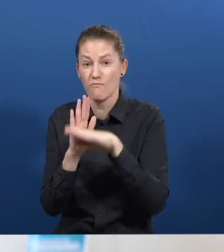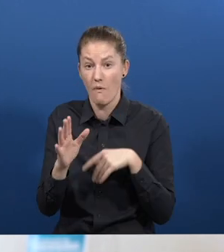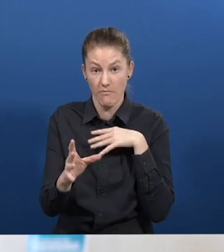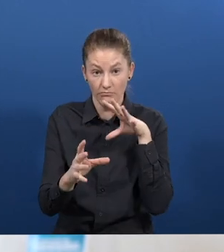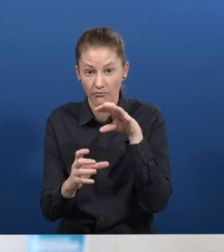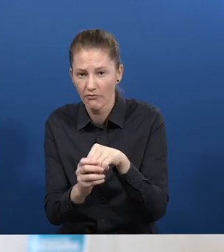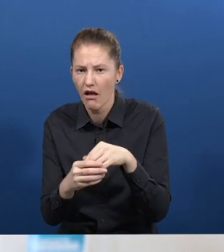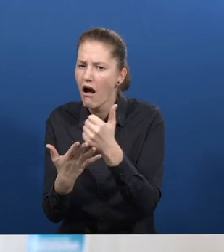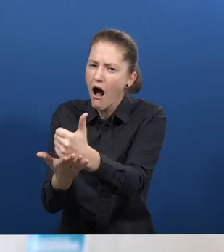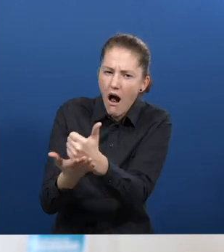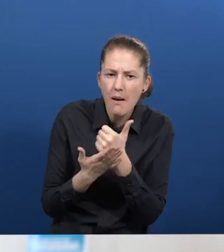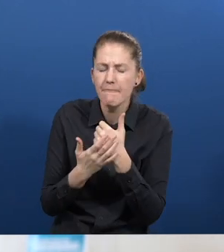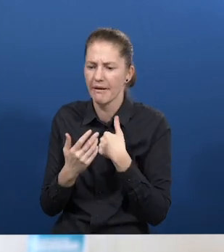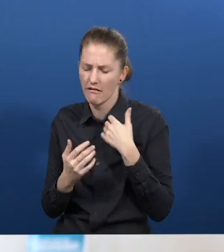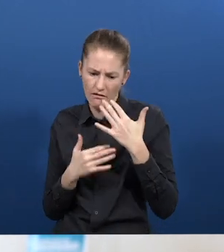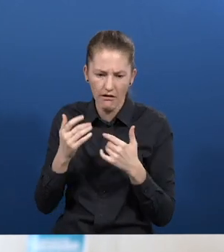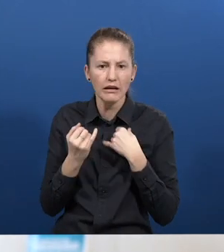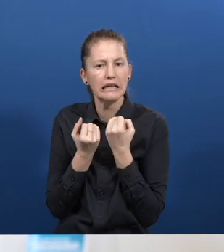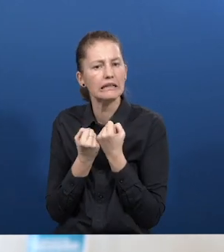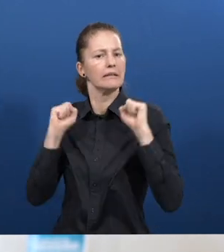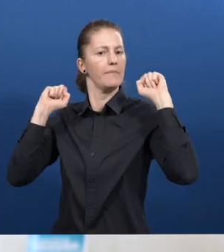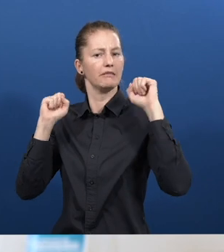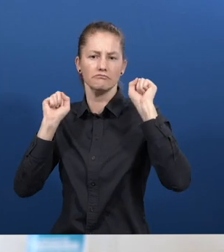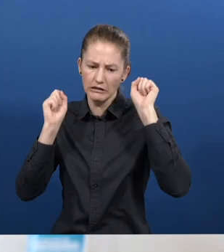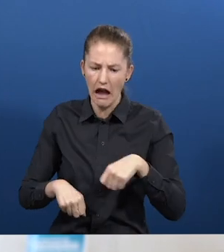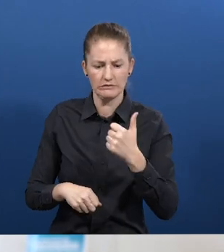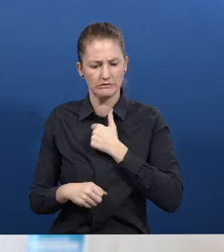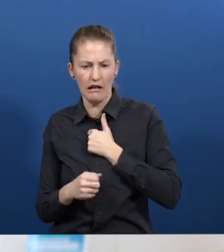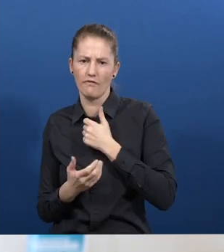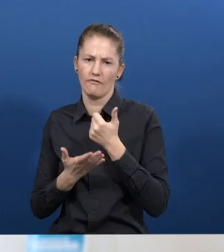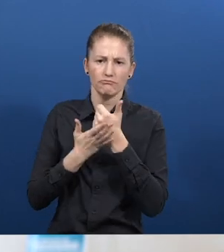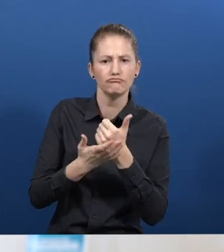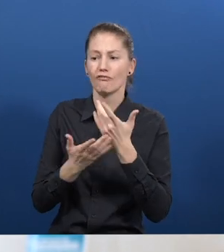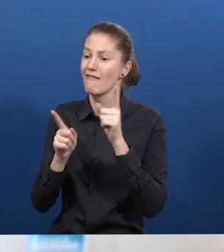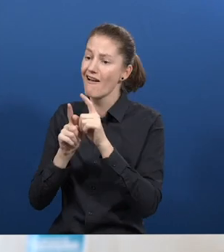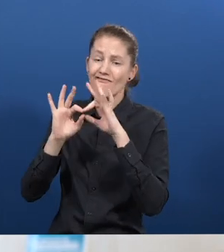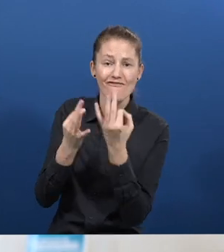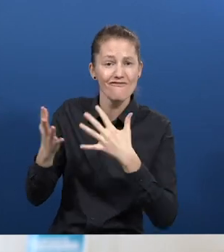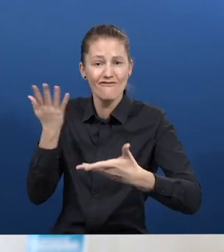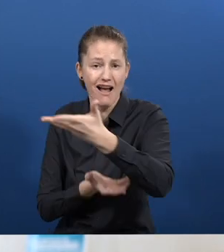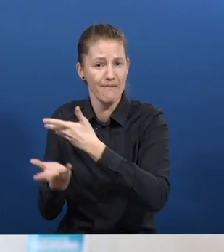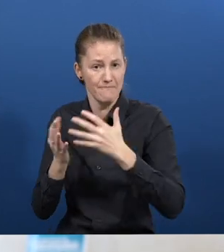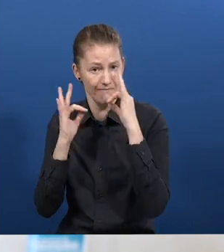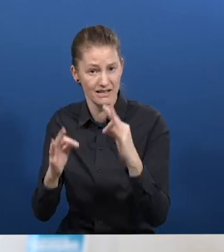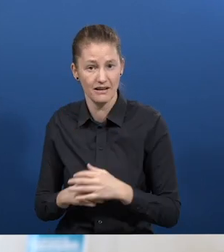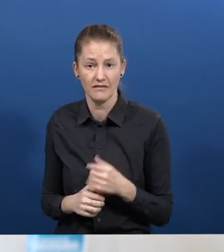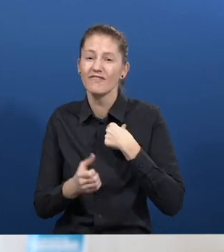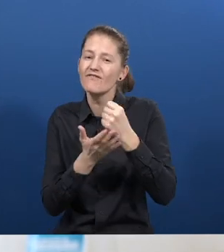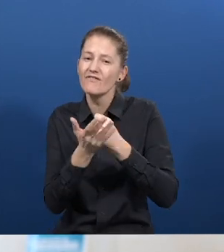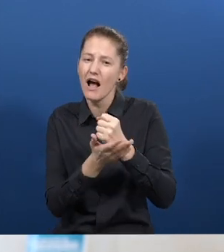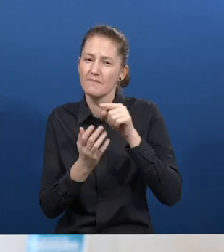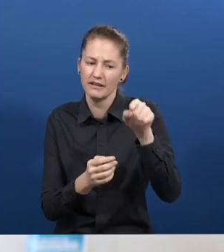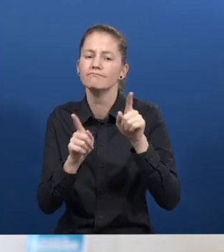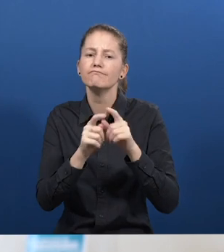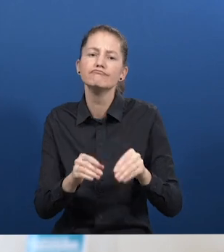independent and to help at home, in my family. I work in a pharmacy as a replenisher, restocking products and setting